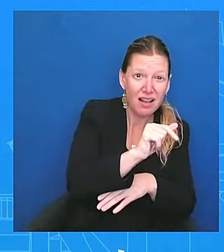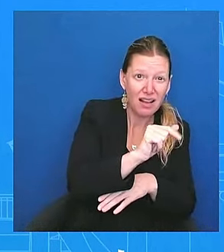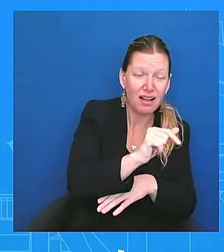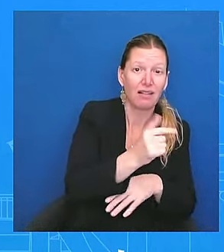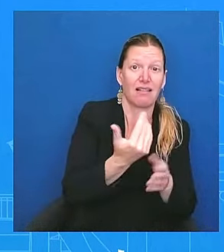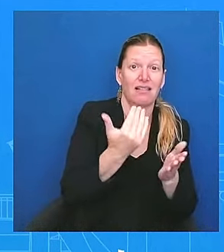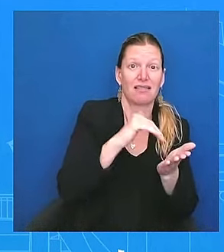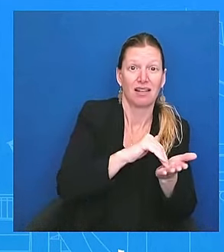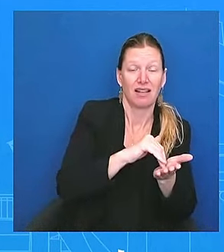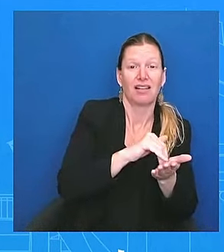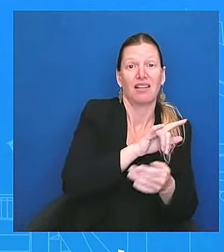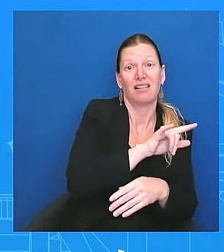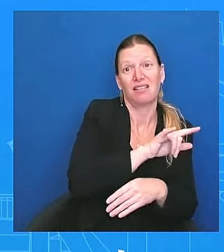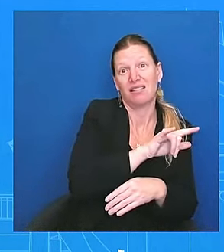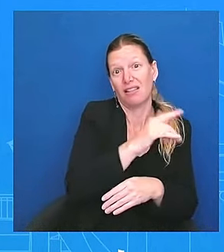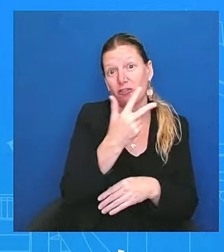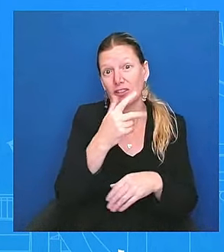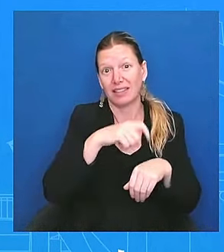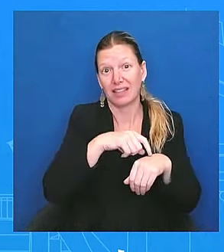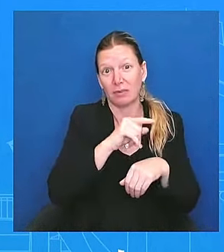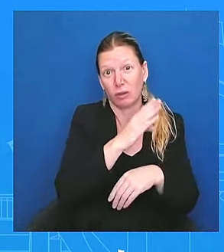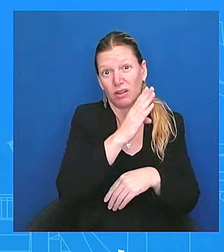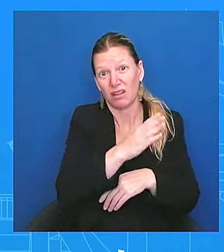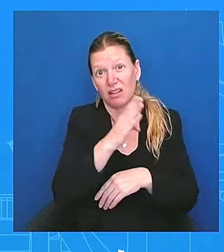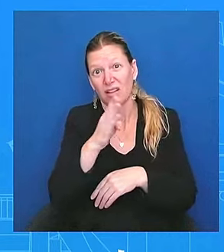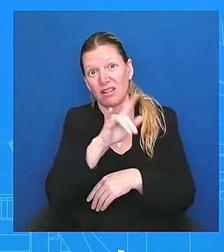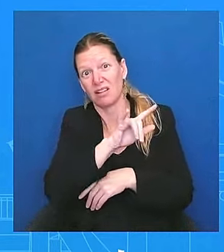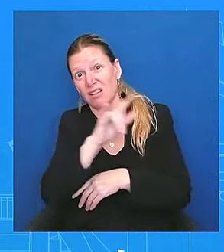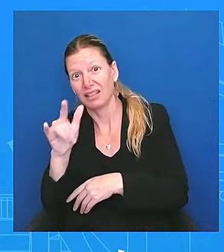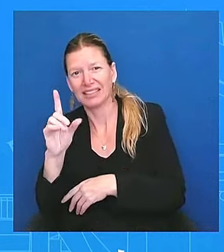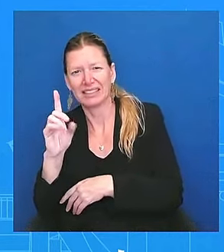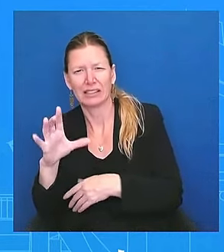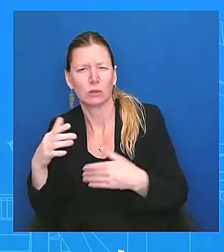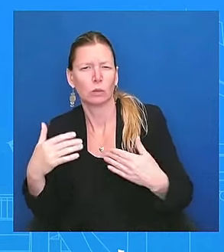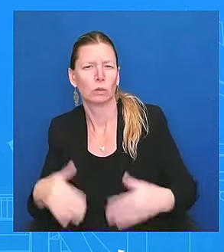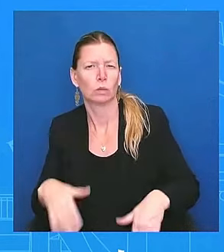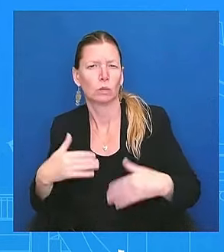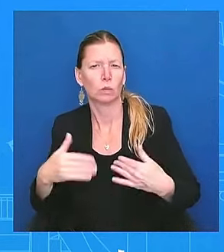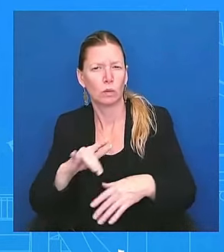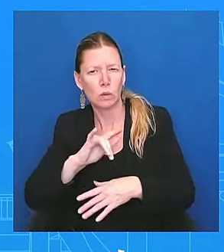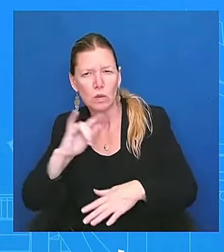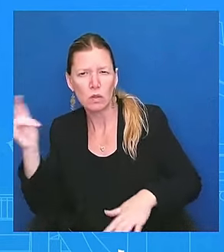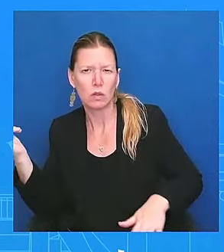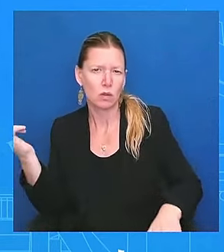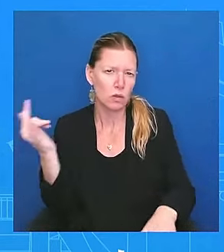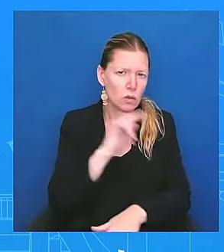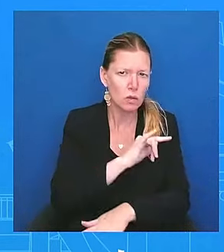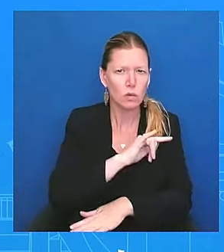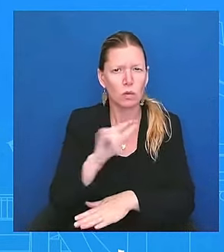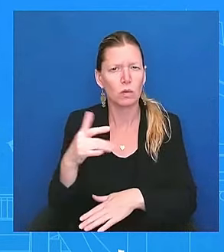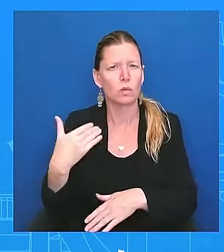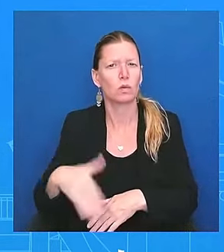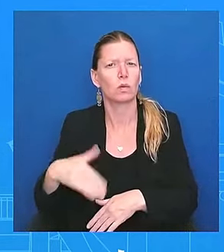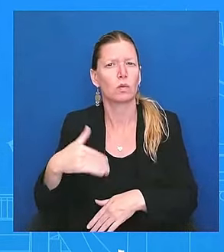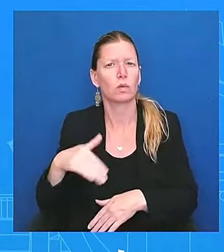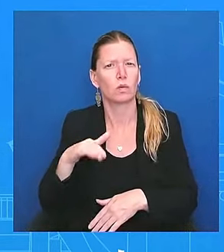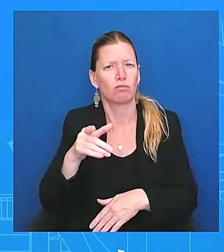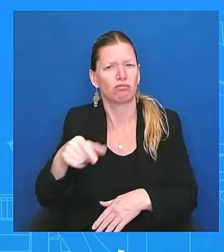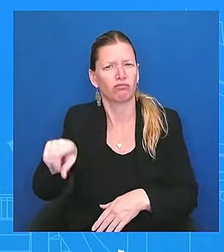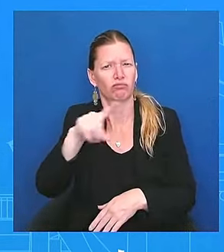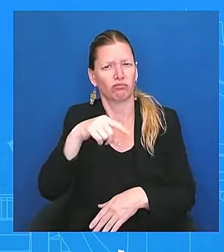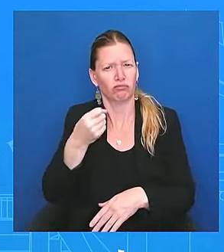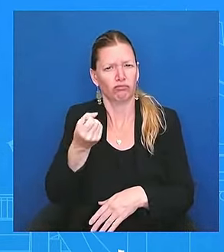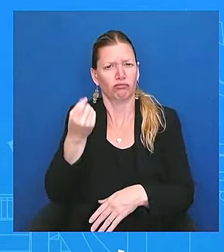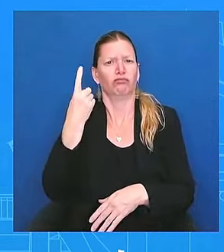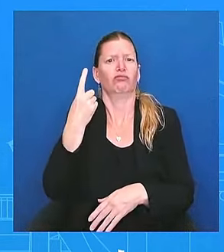all of you and, and those who, who reach, who read the pool notes. And, uh, and on top of that, he did have a cold. So it is an explanation.